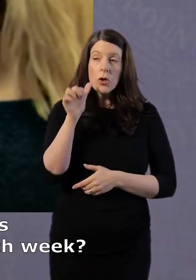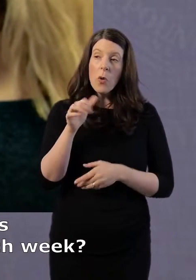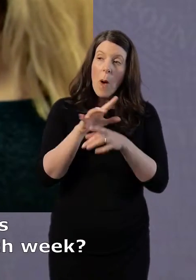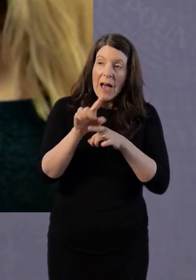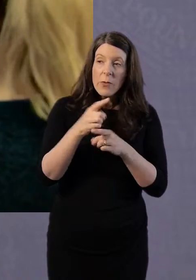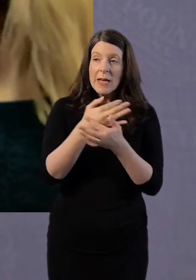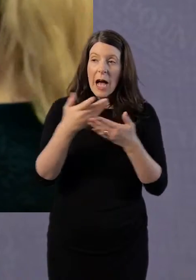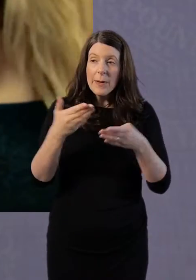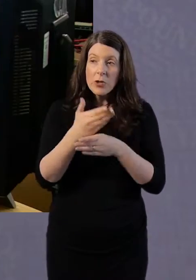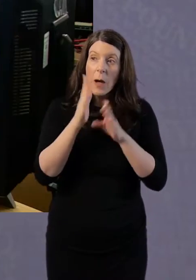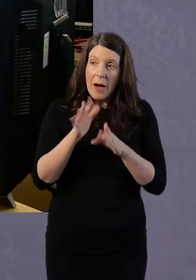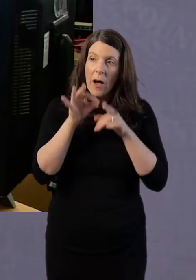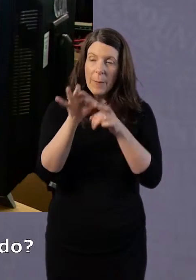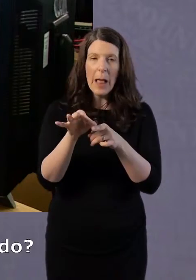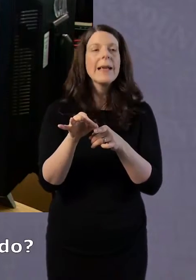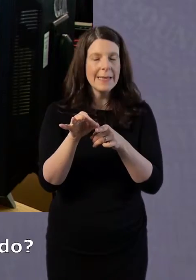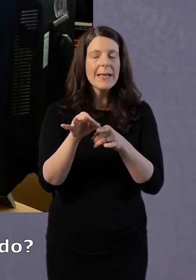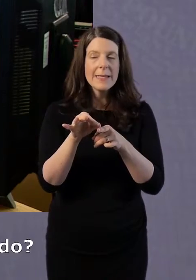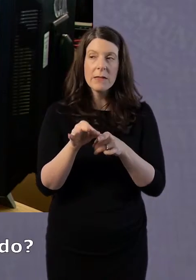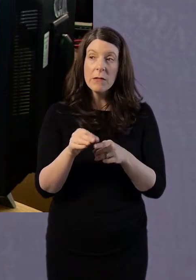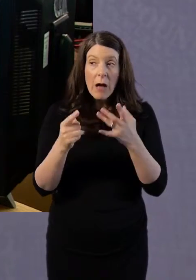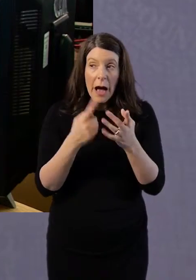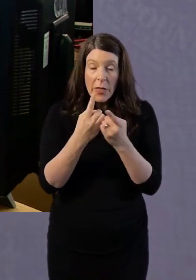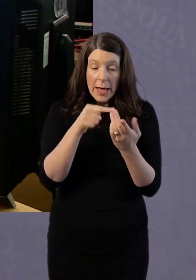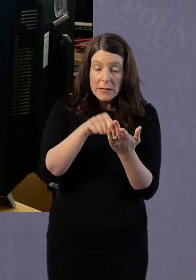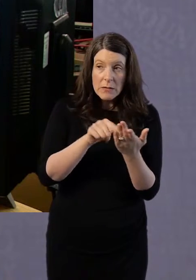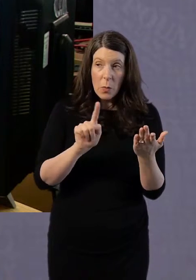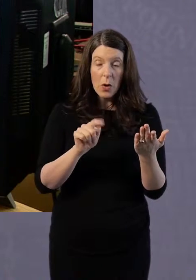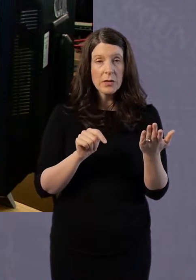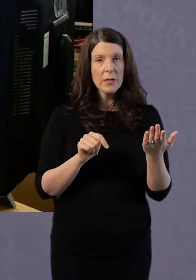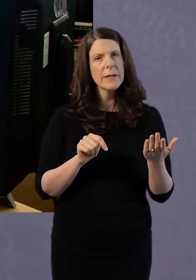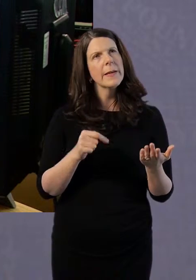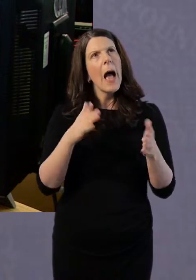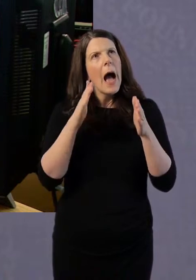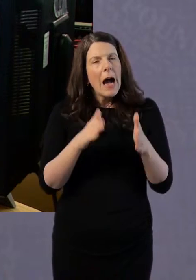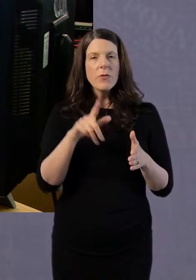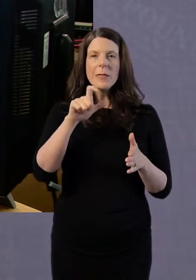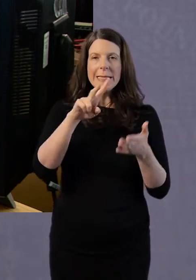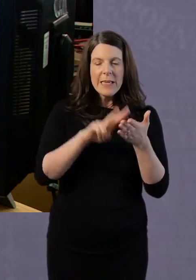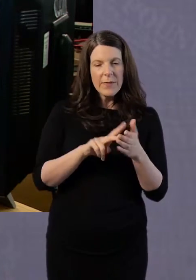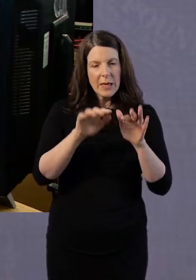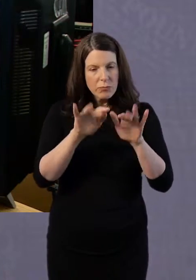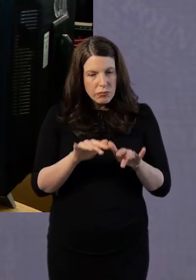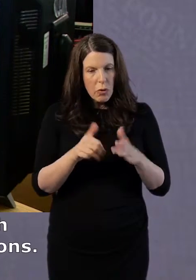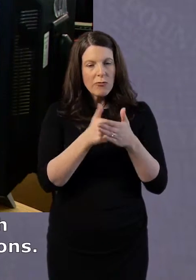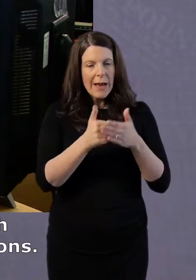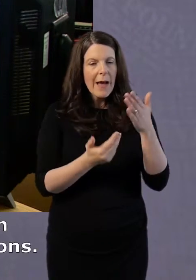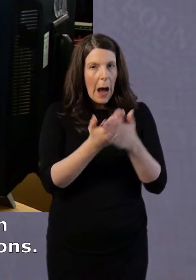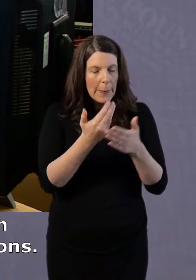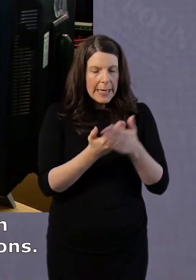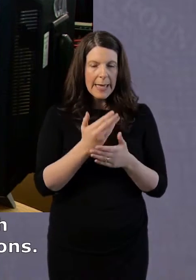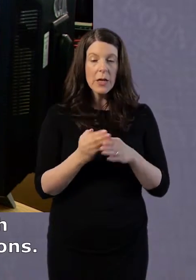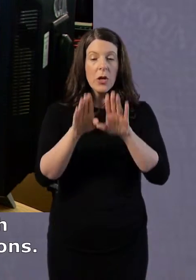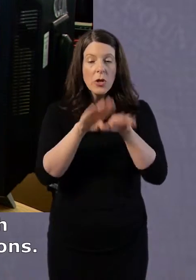look for each week? Yes. What else do you have to do? I have to write a CV and keep it up to date. Log